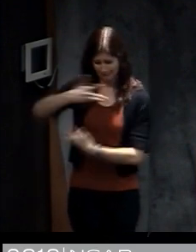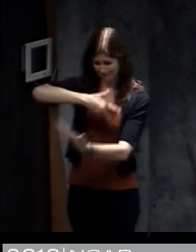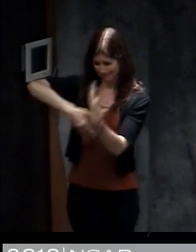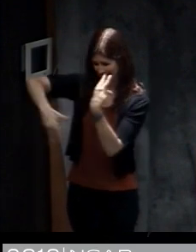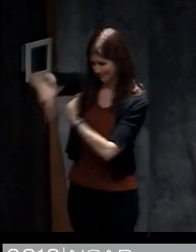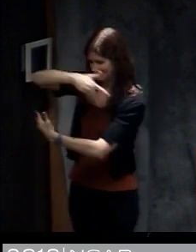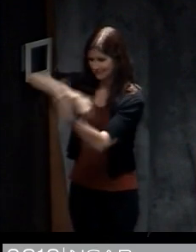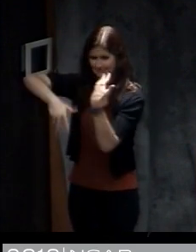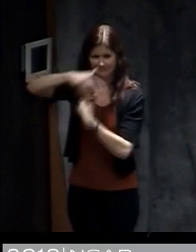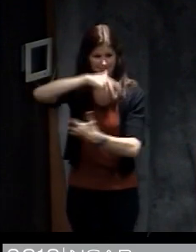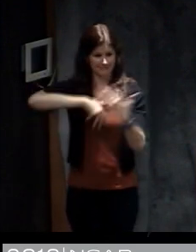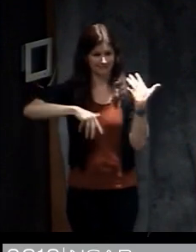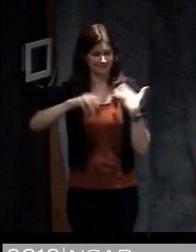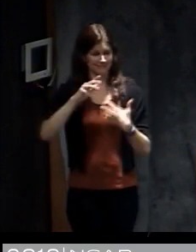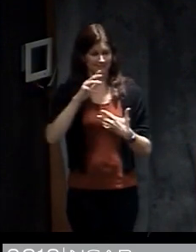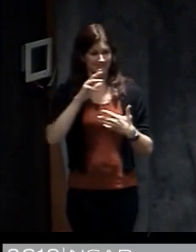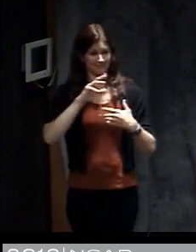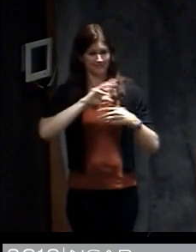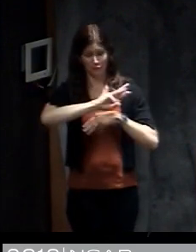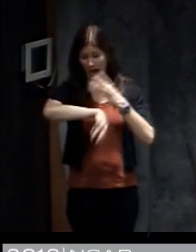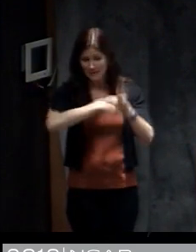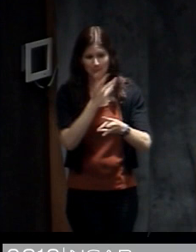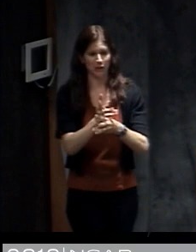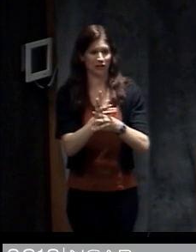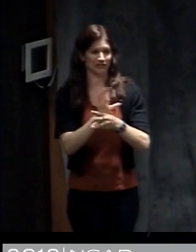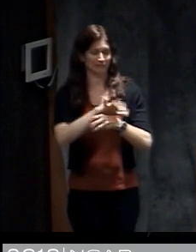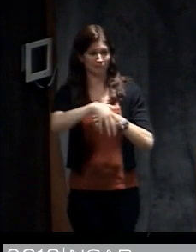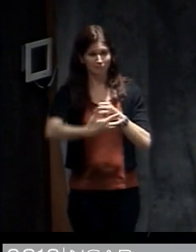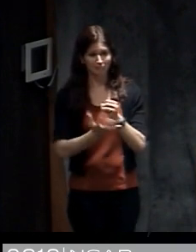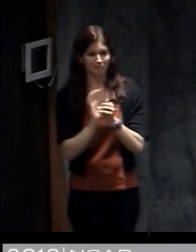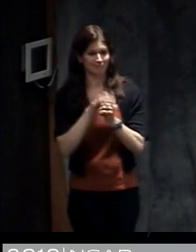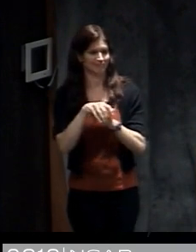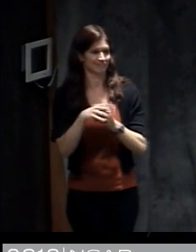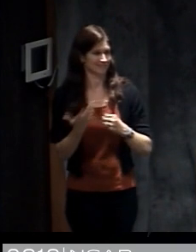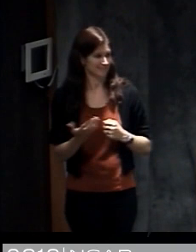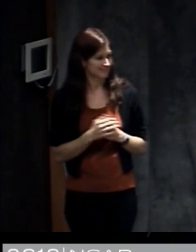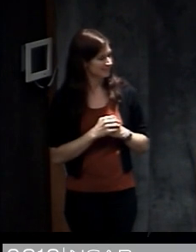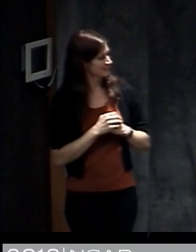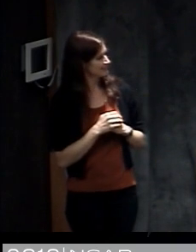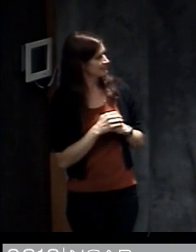individuals in their environment, as well as across the world, if they're communicating on the internet or social media.